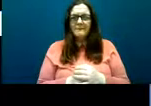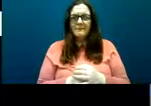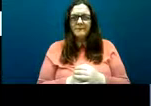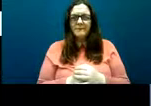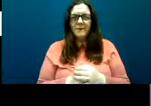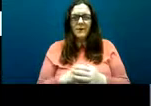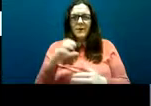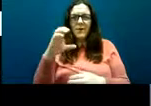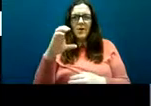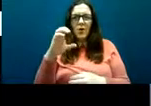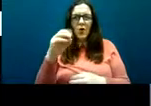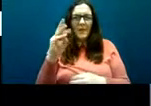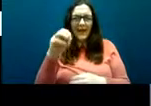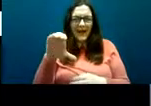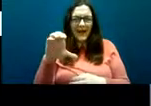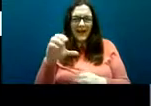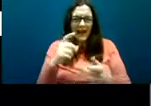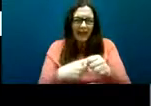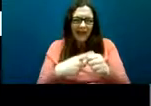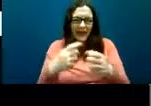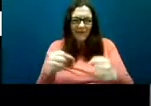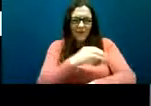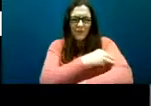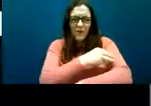Cormac, we've an issue with sound there again. Cormac,